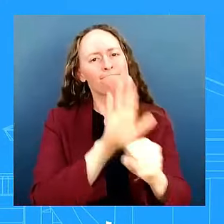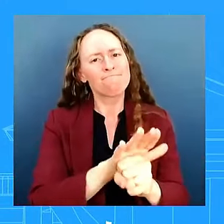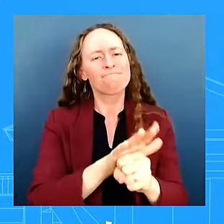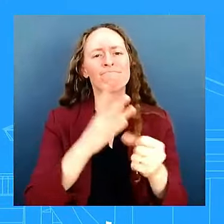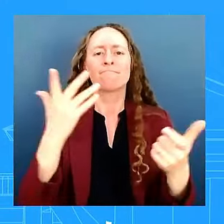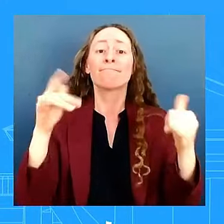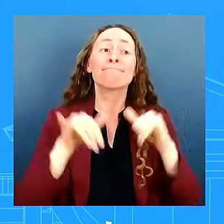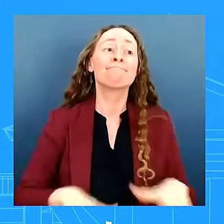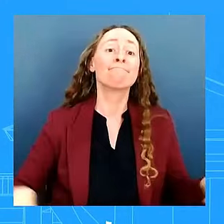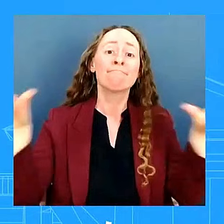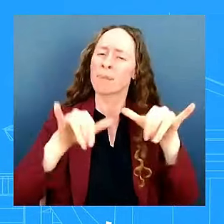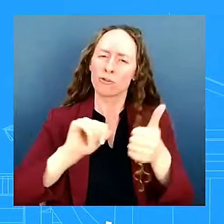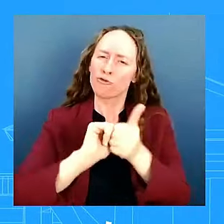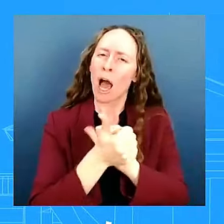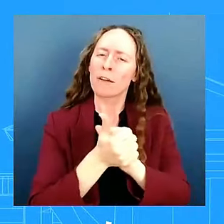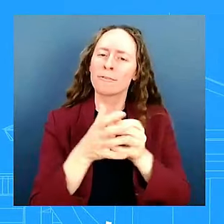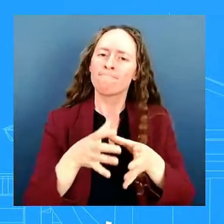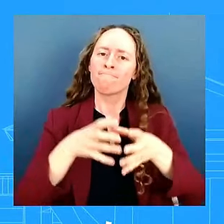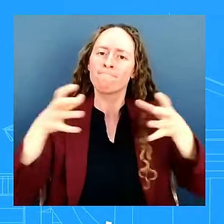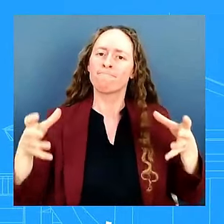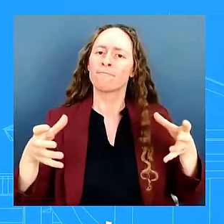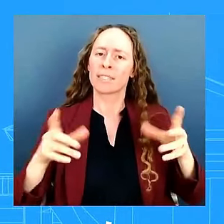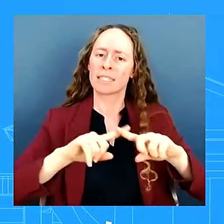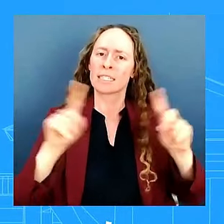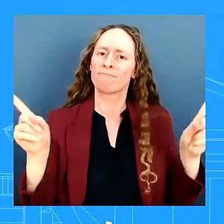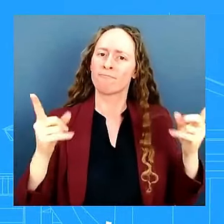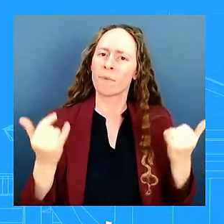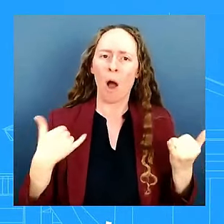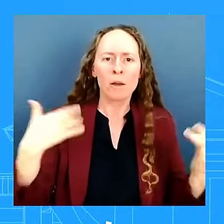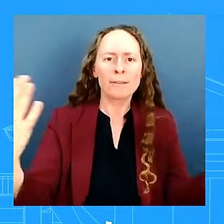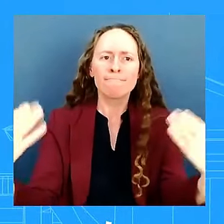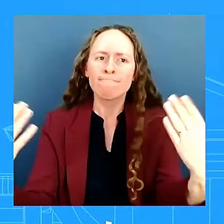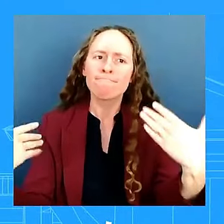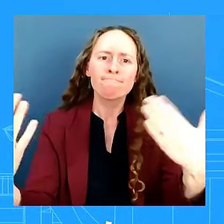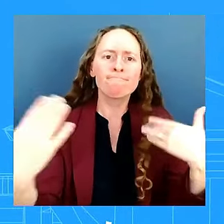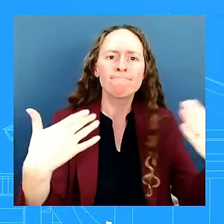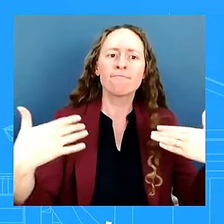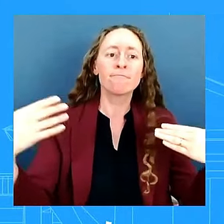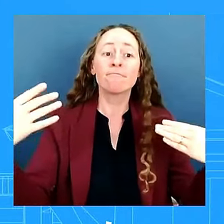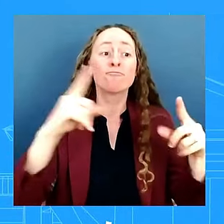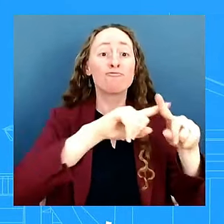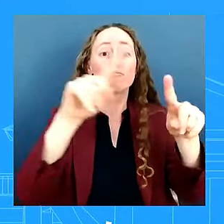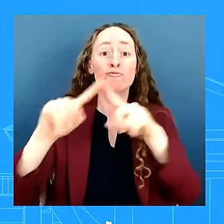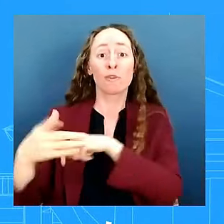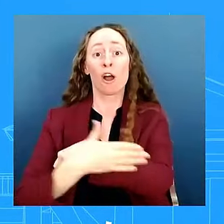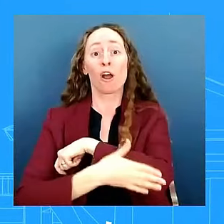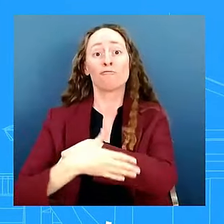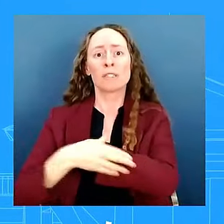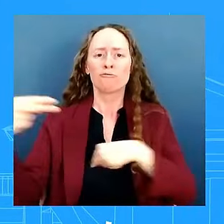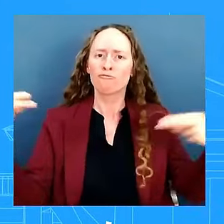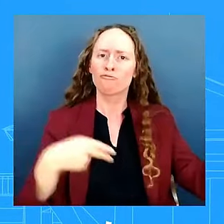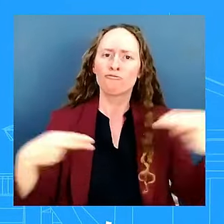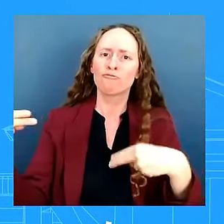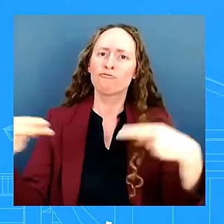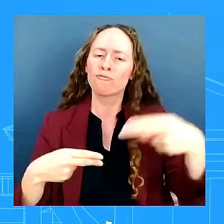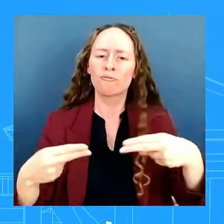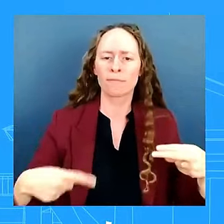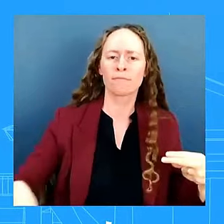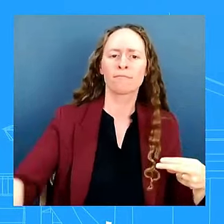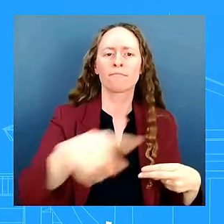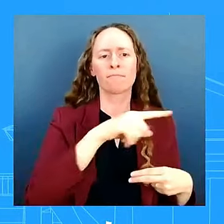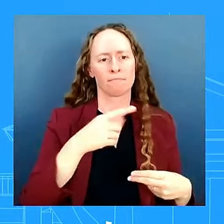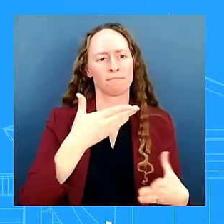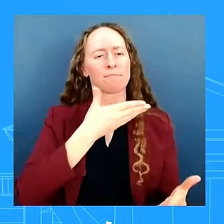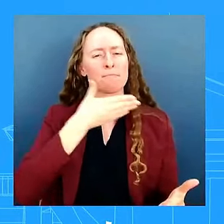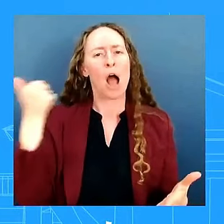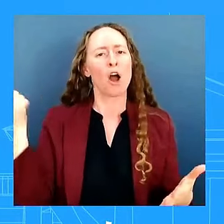i think that's how you should see this and view this and by doing that it makes the security council more effective uh represent